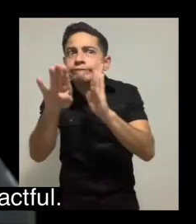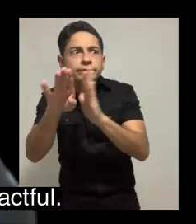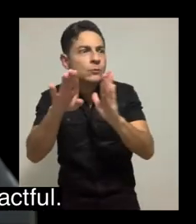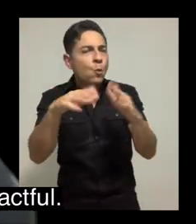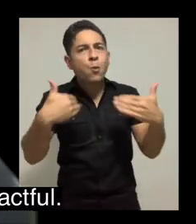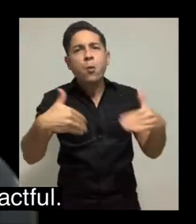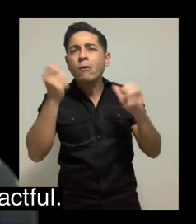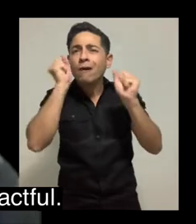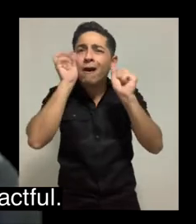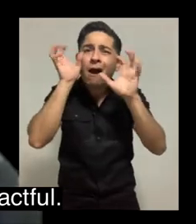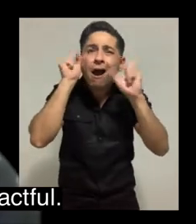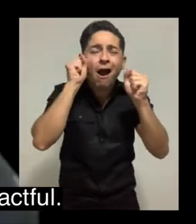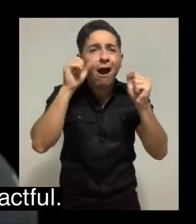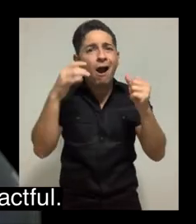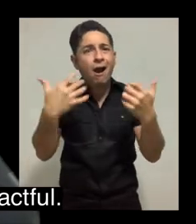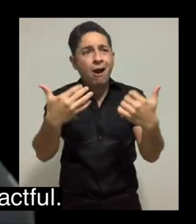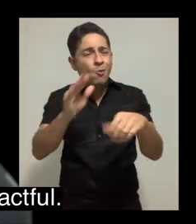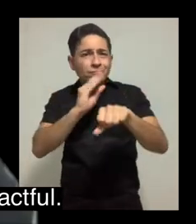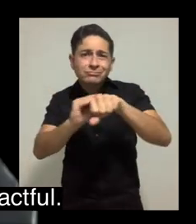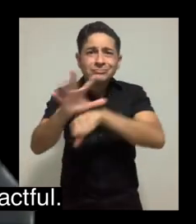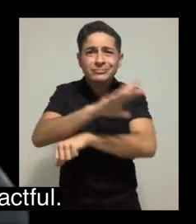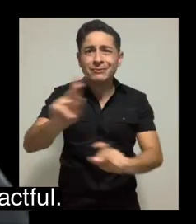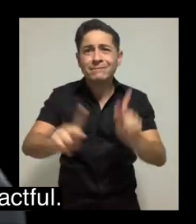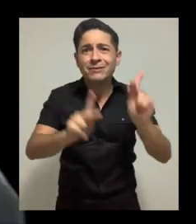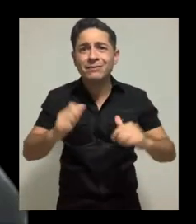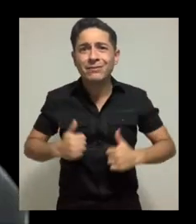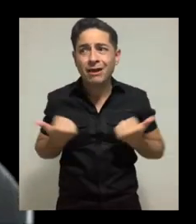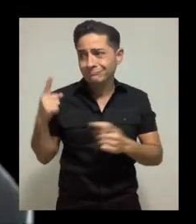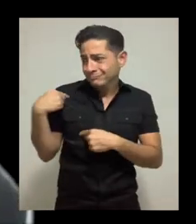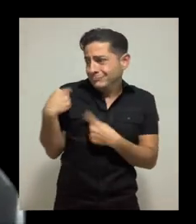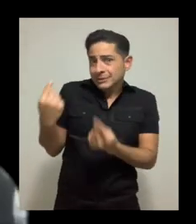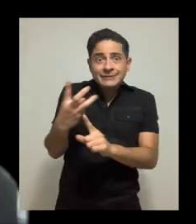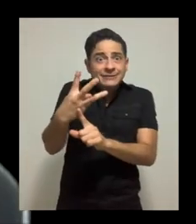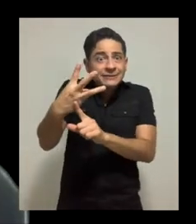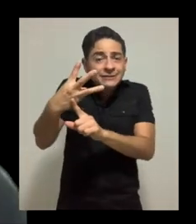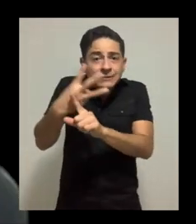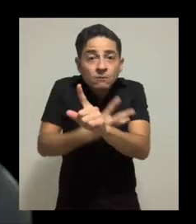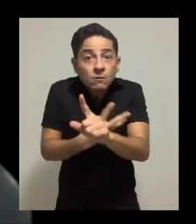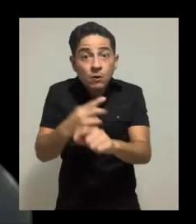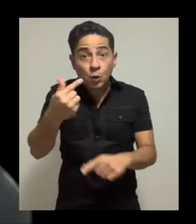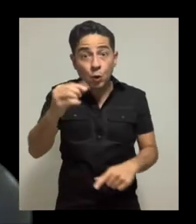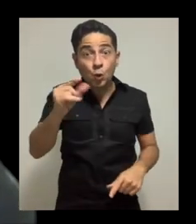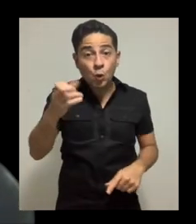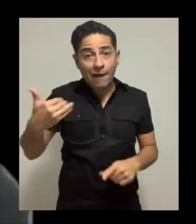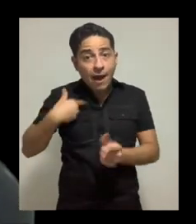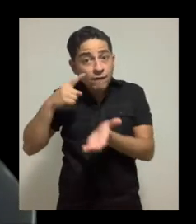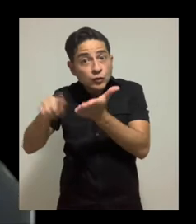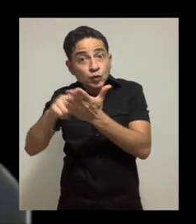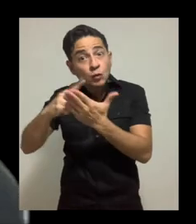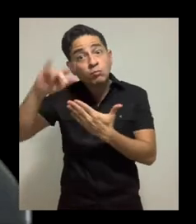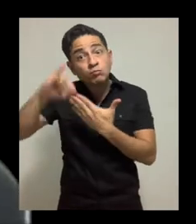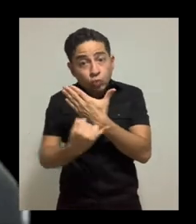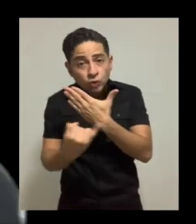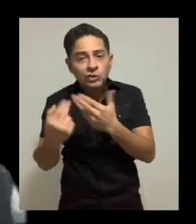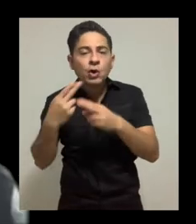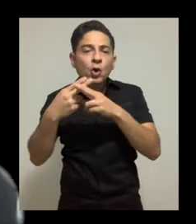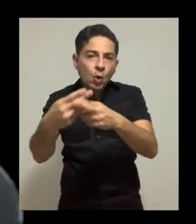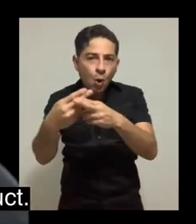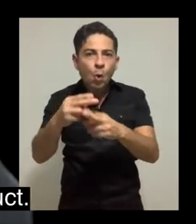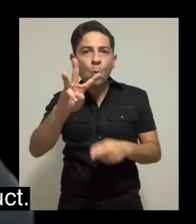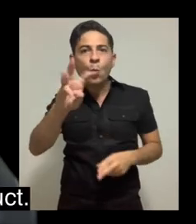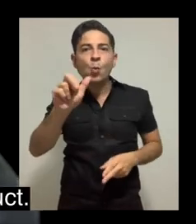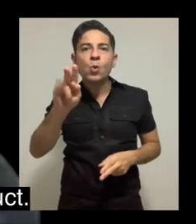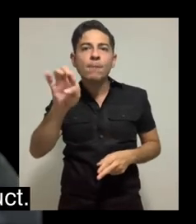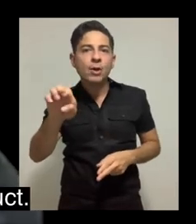amazing and really profoundly impactful. Just in the past six months, Google had a research project called Wearable